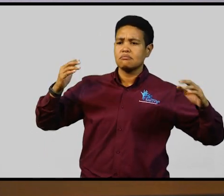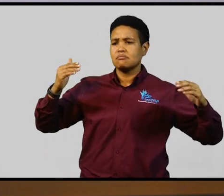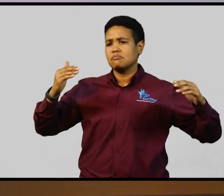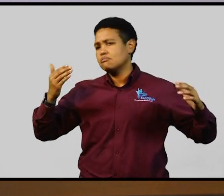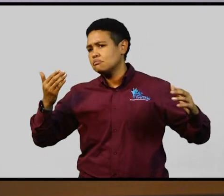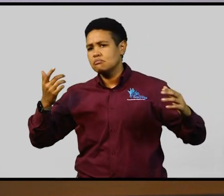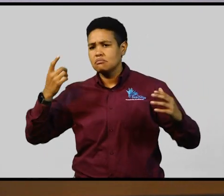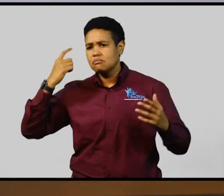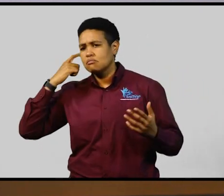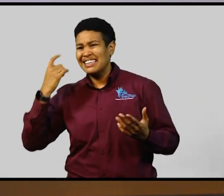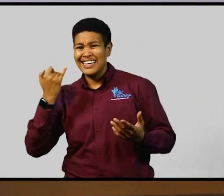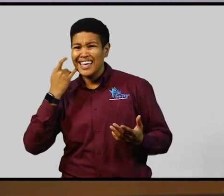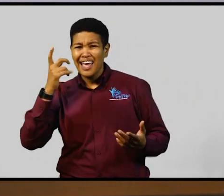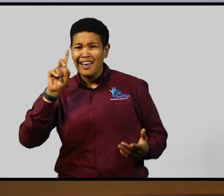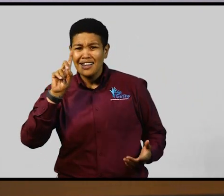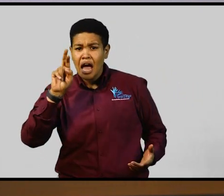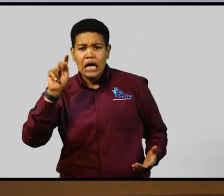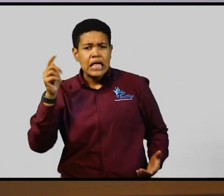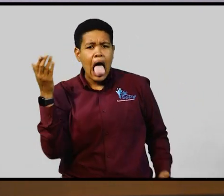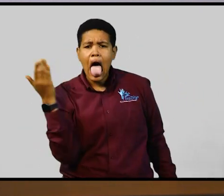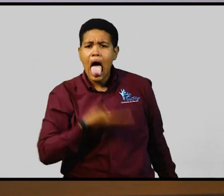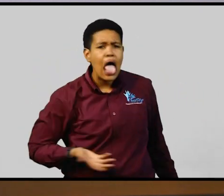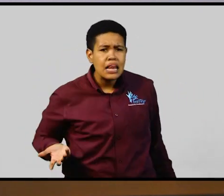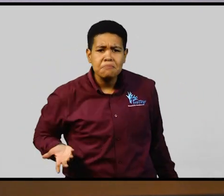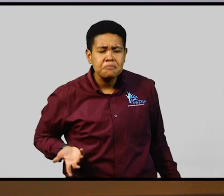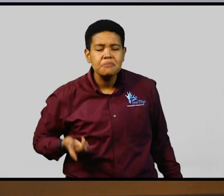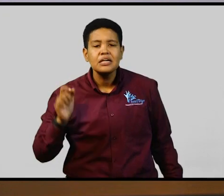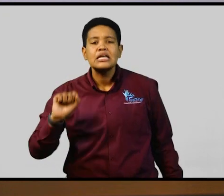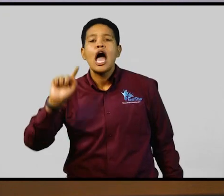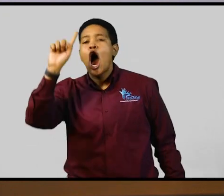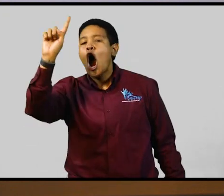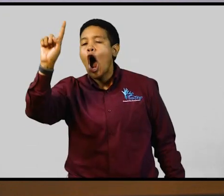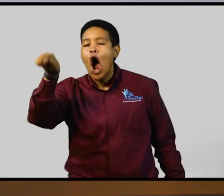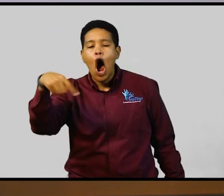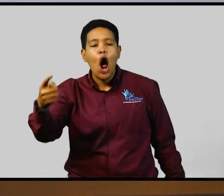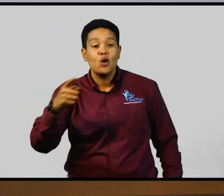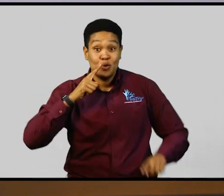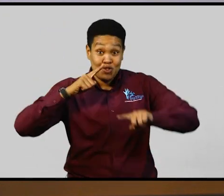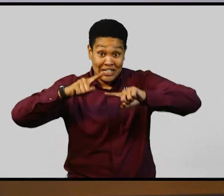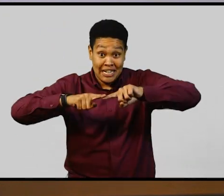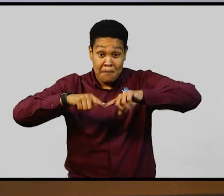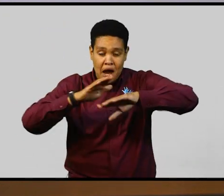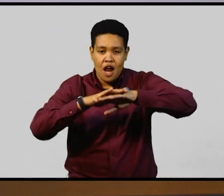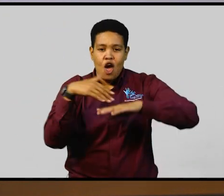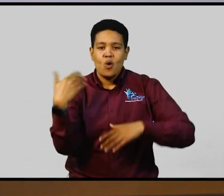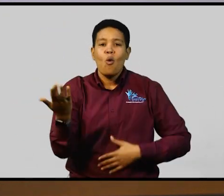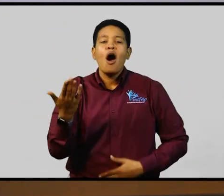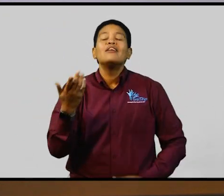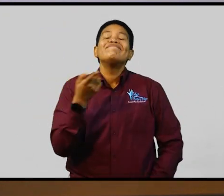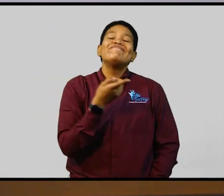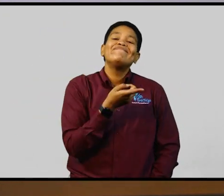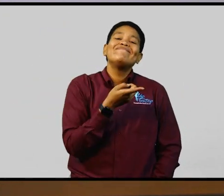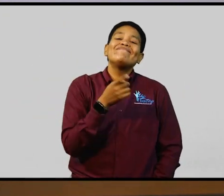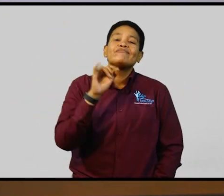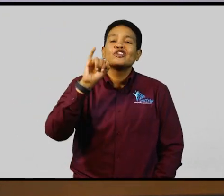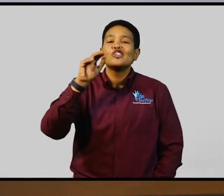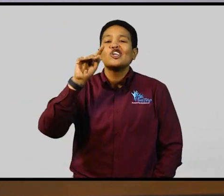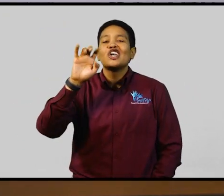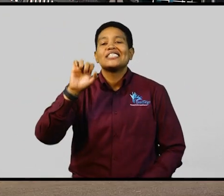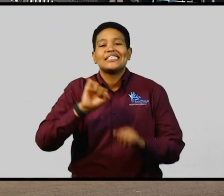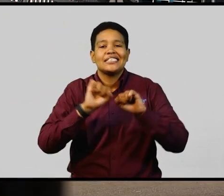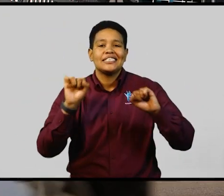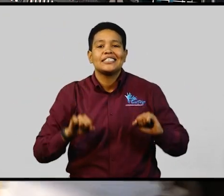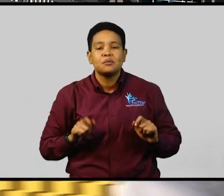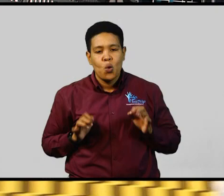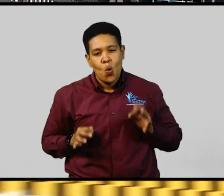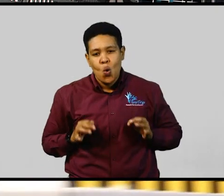not getting anywhere with the Disability Rights Tribunal, they can always depend on the justice system